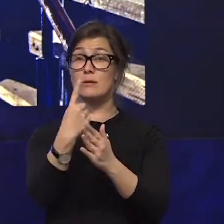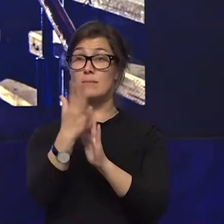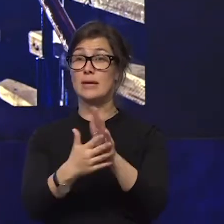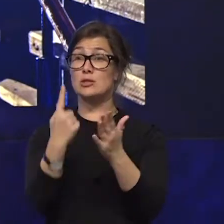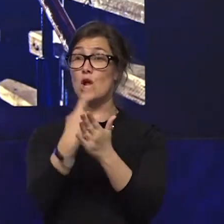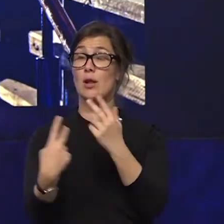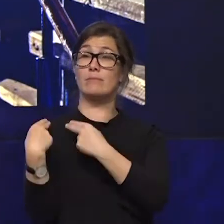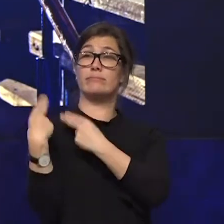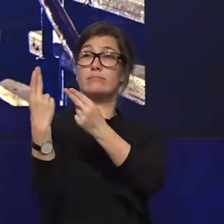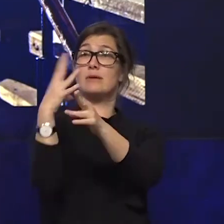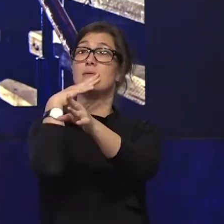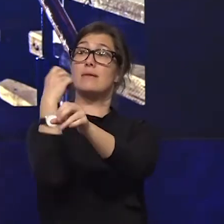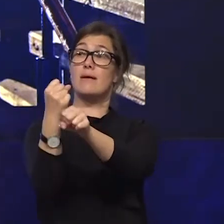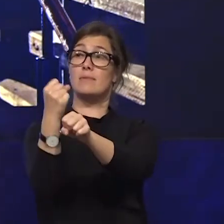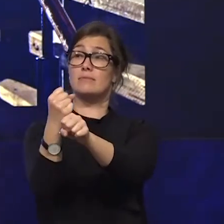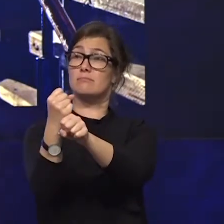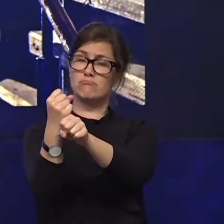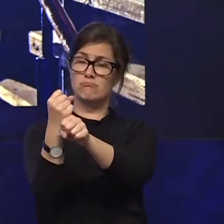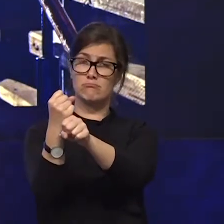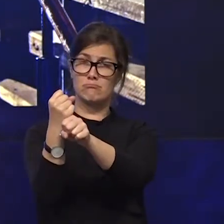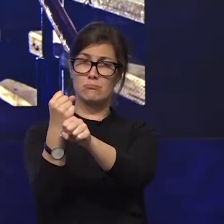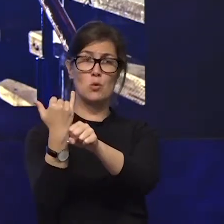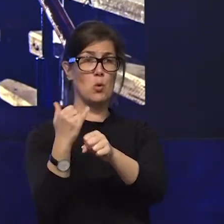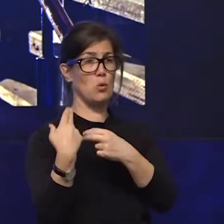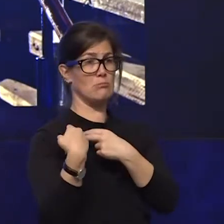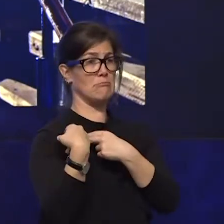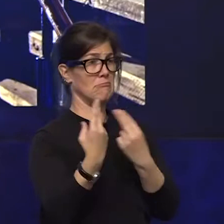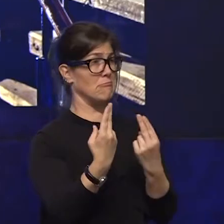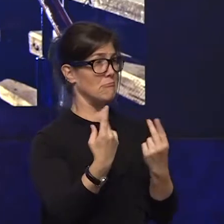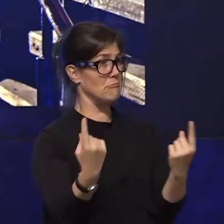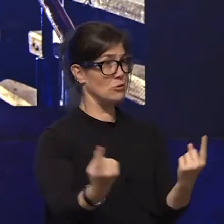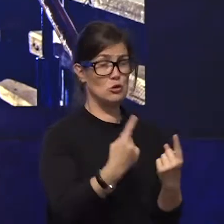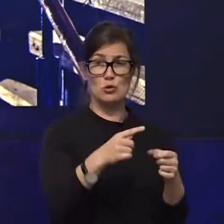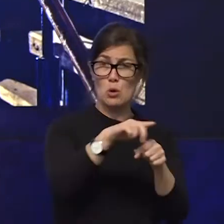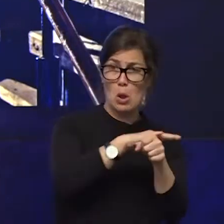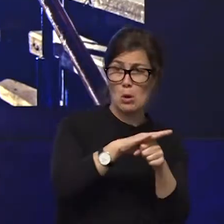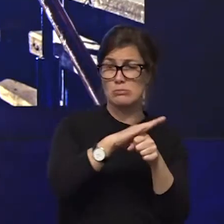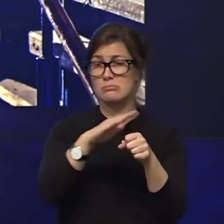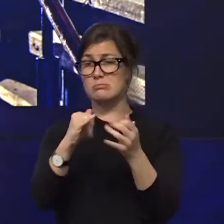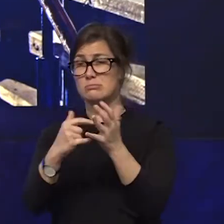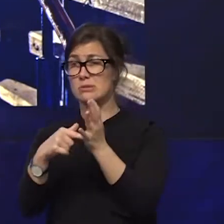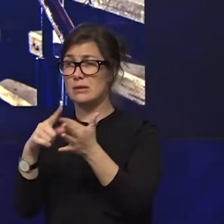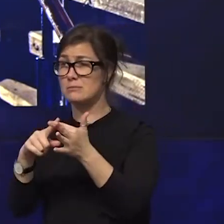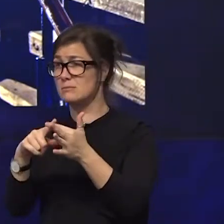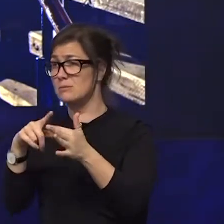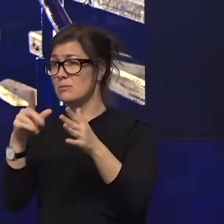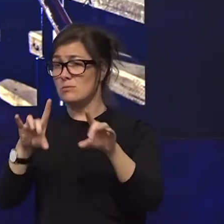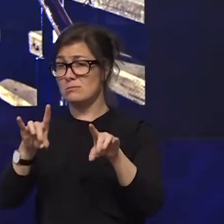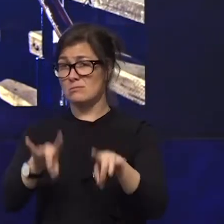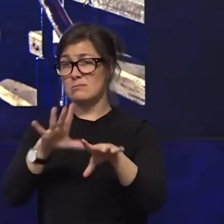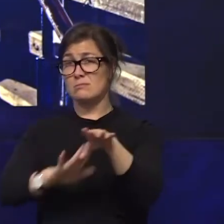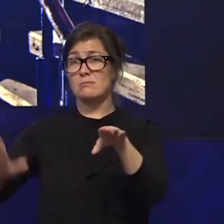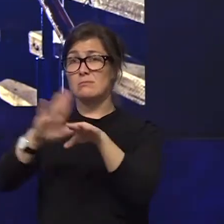it is not just the responsibility of our elected leaders it's the responsibility of everyone